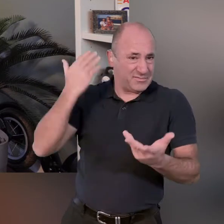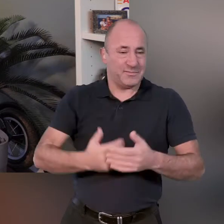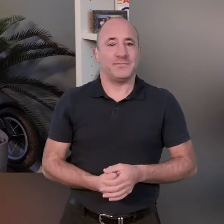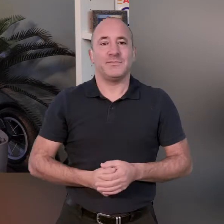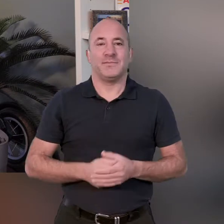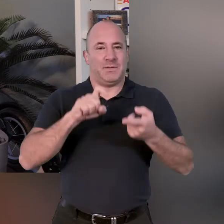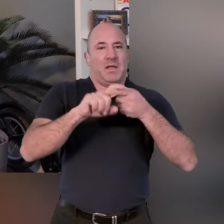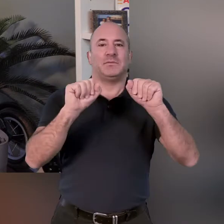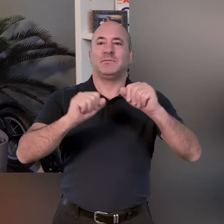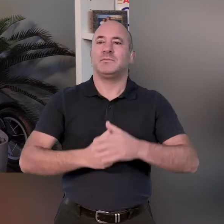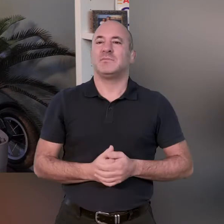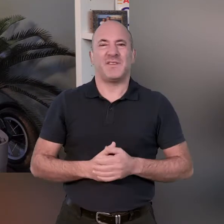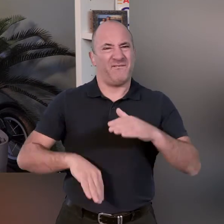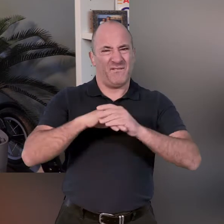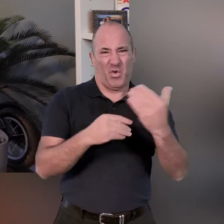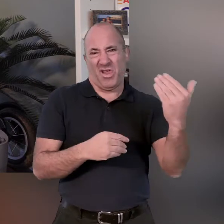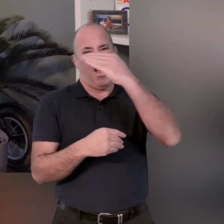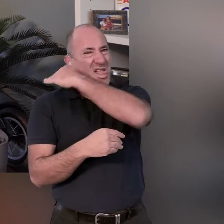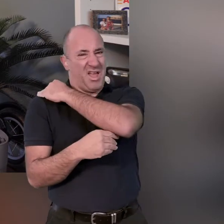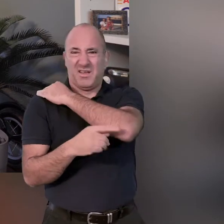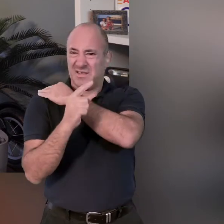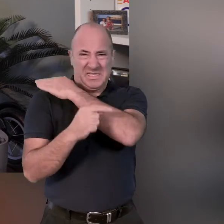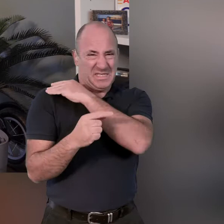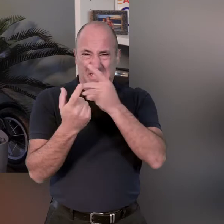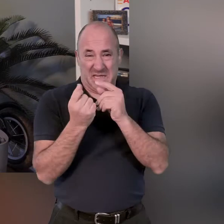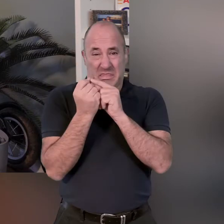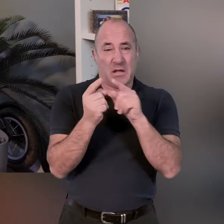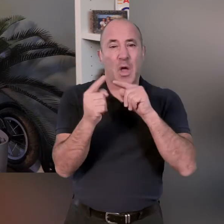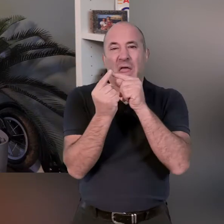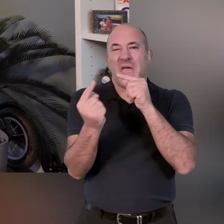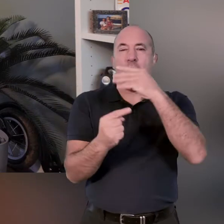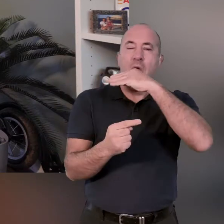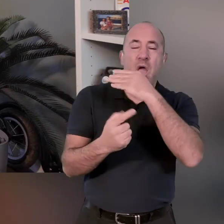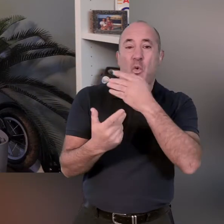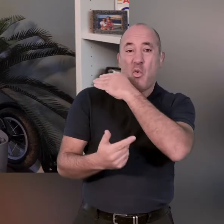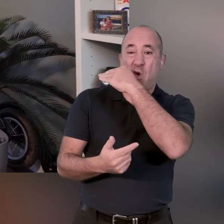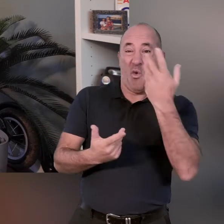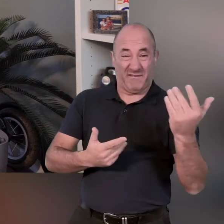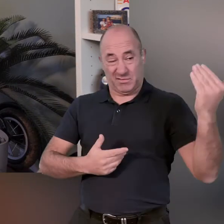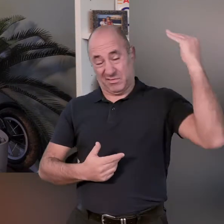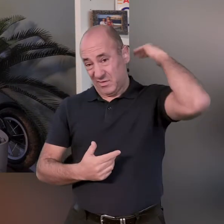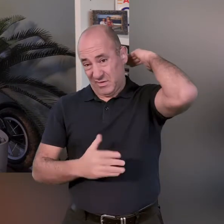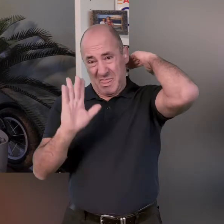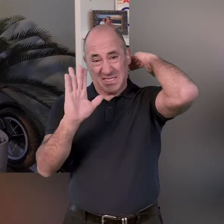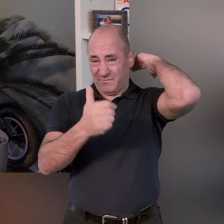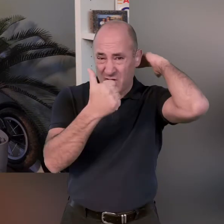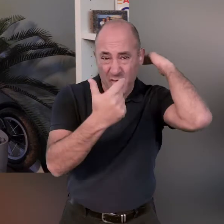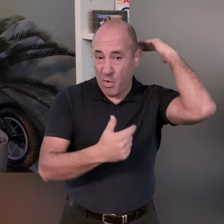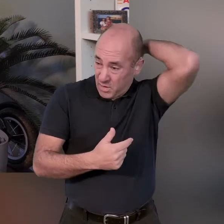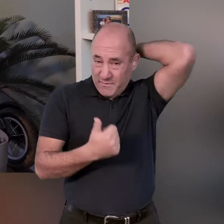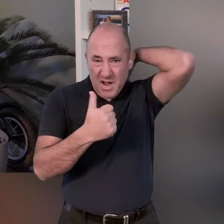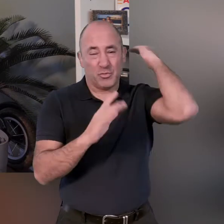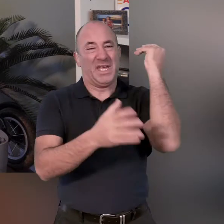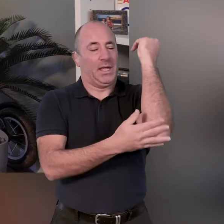touch the opposite shoulder if you can't get all the way over if you just get to the nearest shoulder that's also fine or even it's just getting